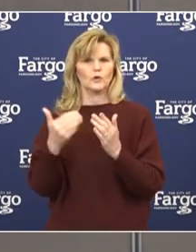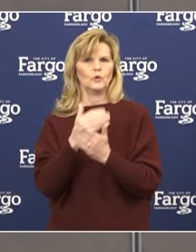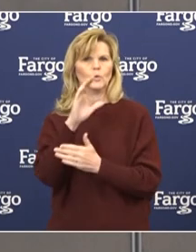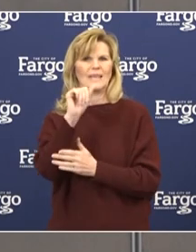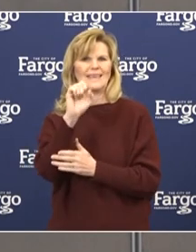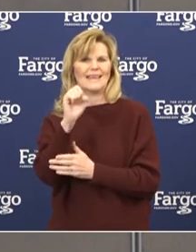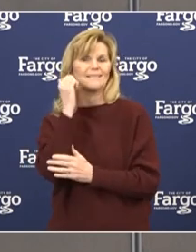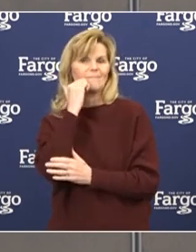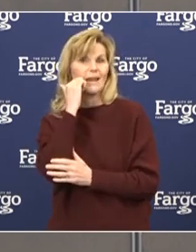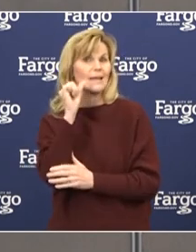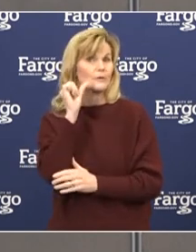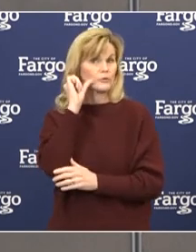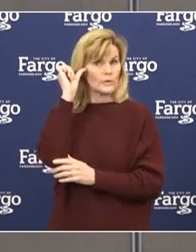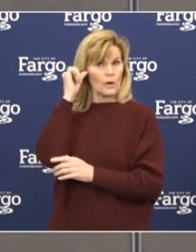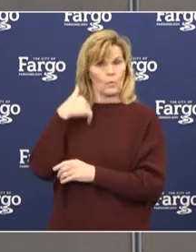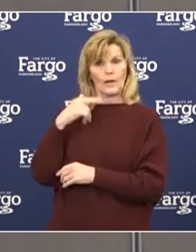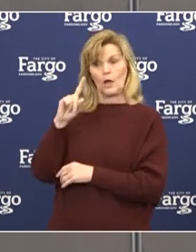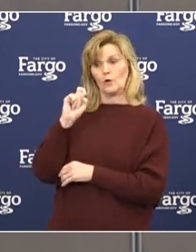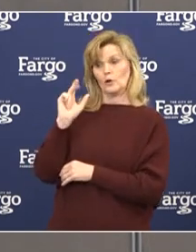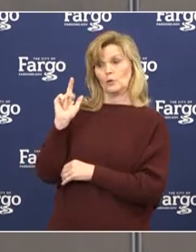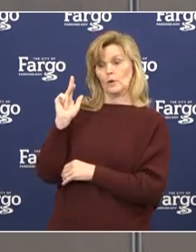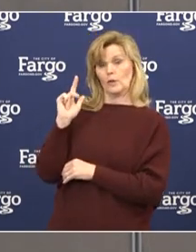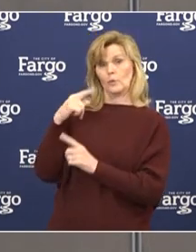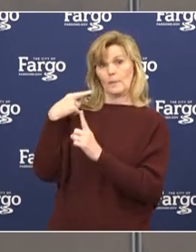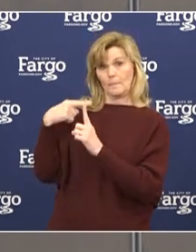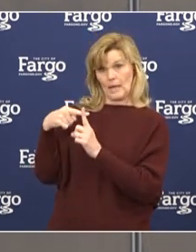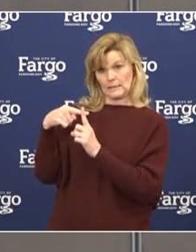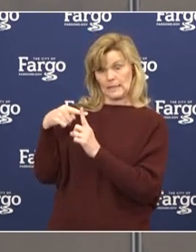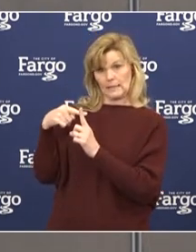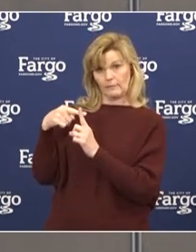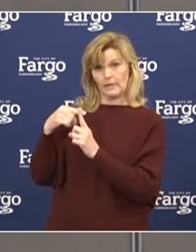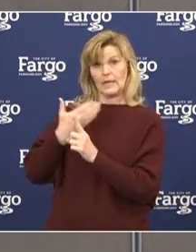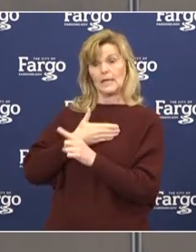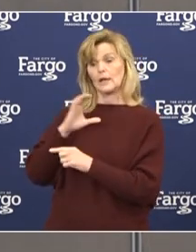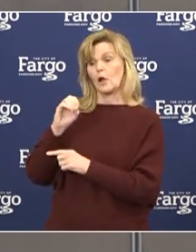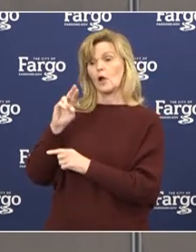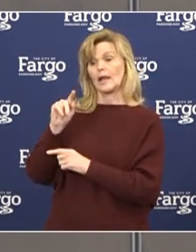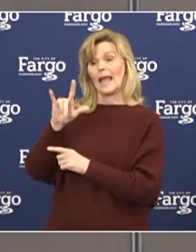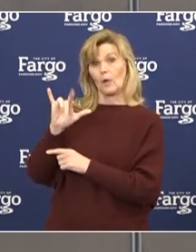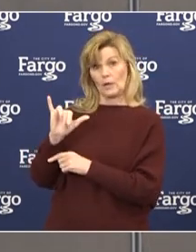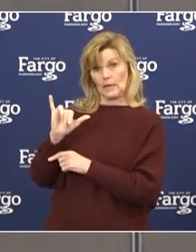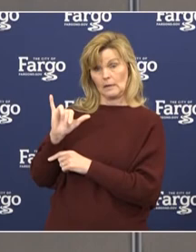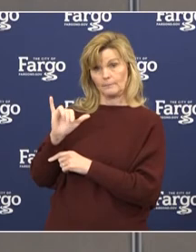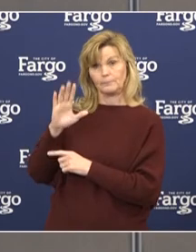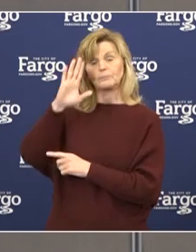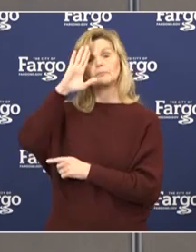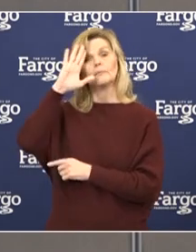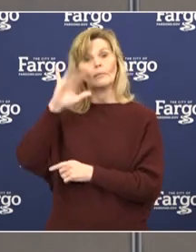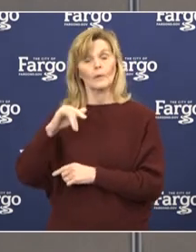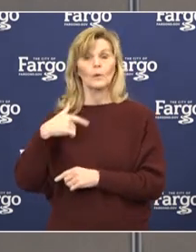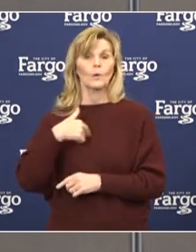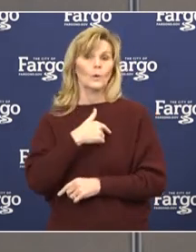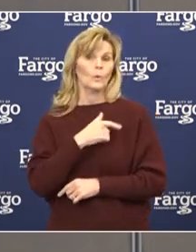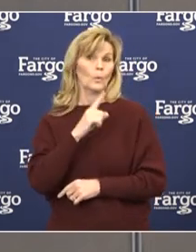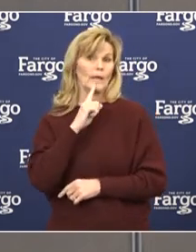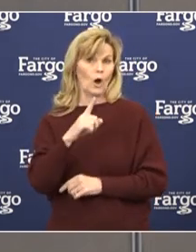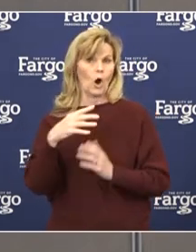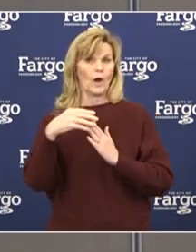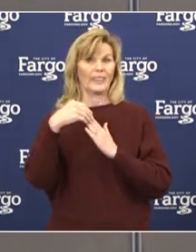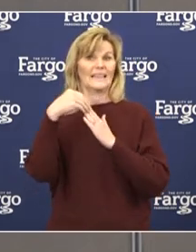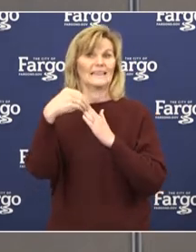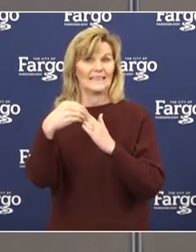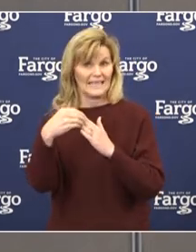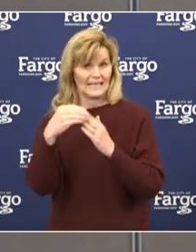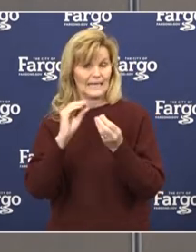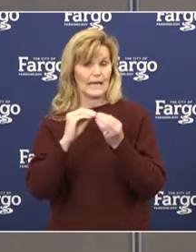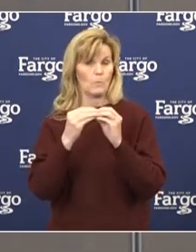As of yesterday, we had about 123 positive in our county. We know that we are the leading county in the